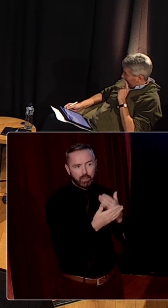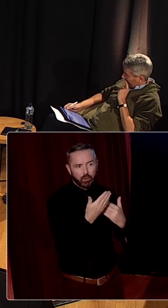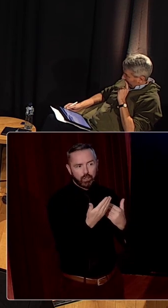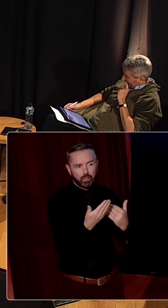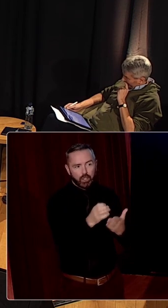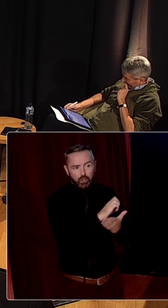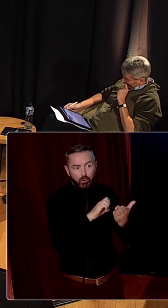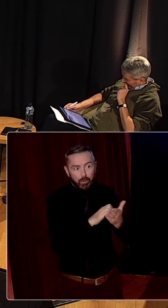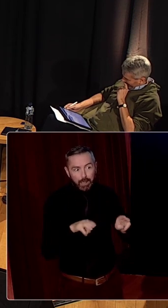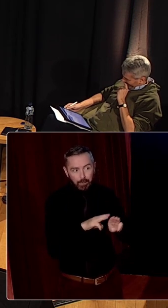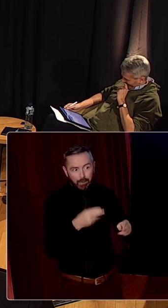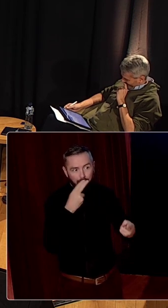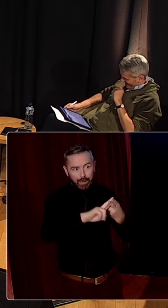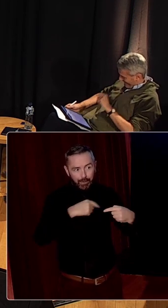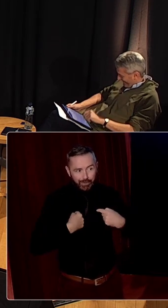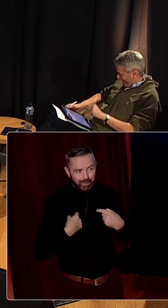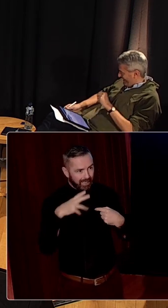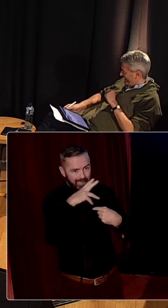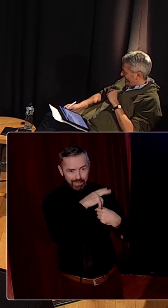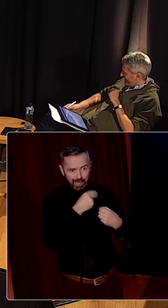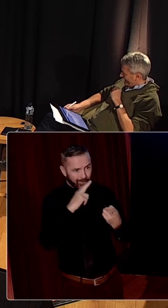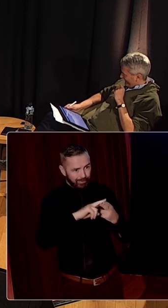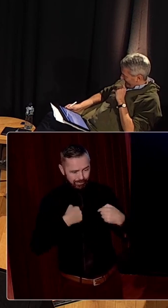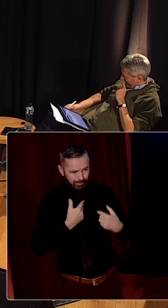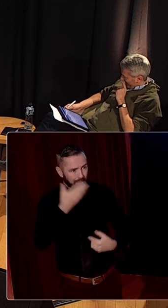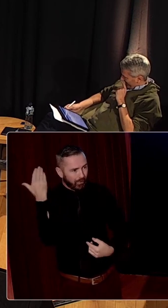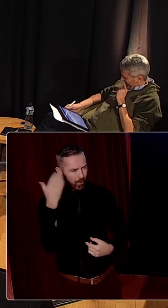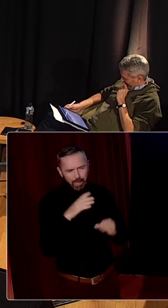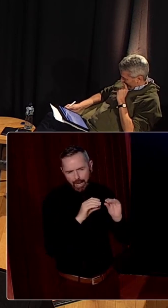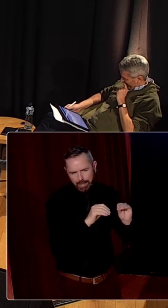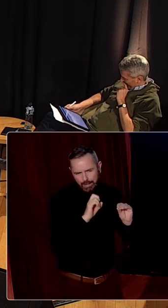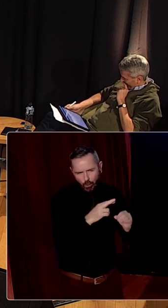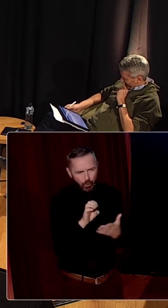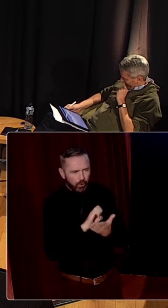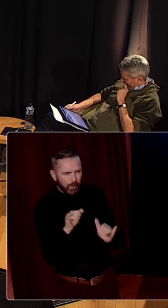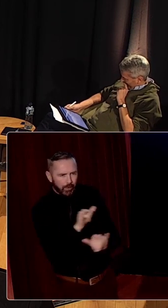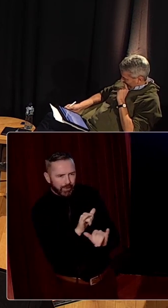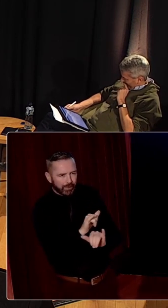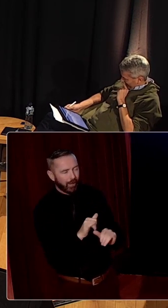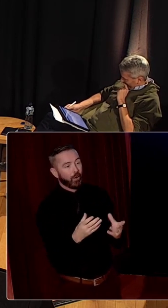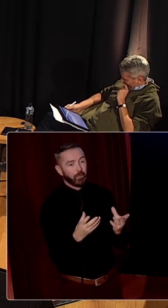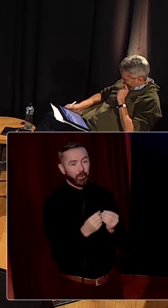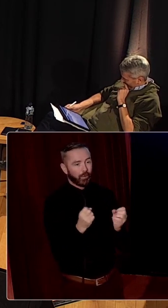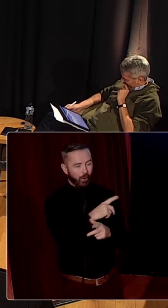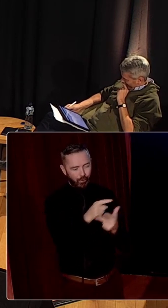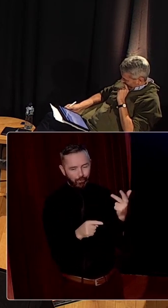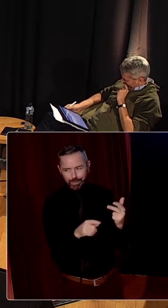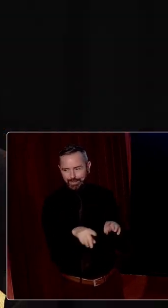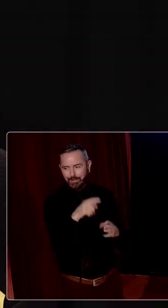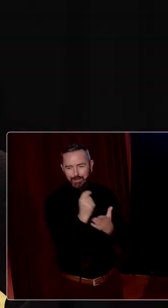And we'd never been called that before. Educated young Europeans. Educated young Europeans. It was a combination of all three.